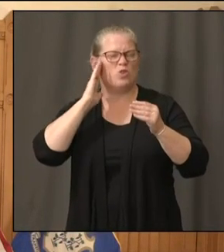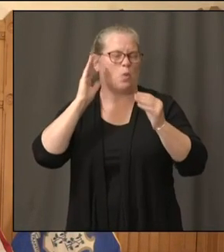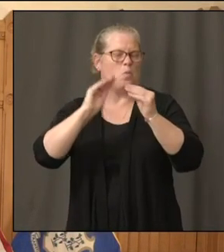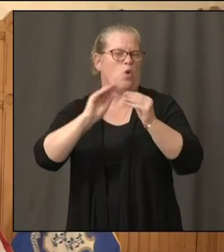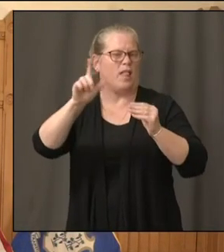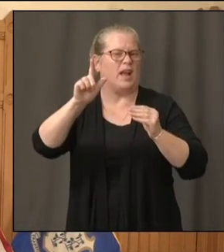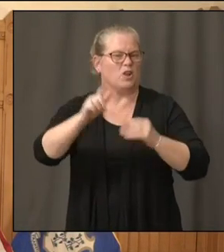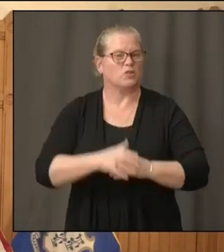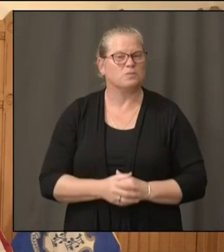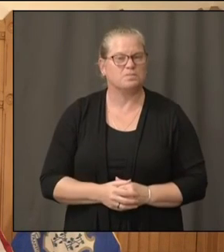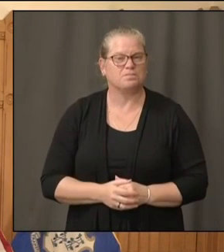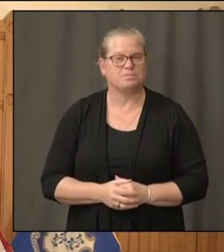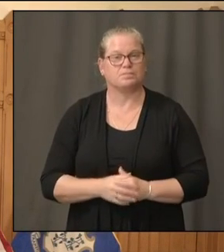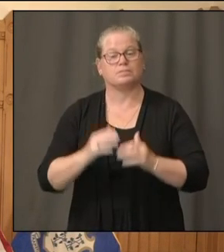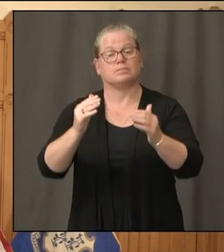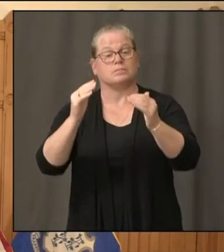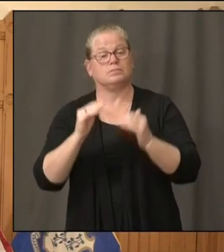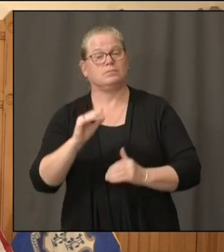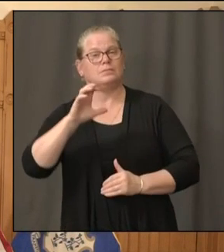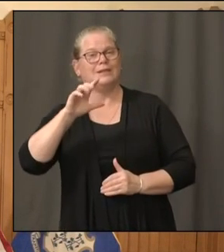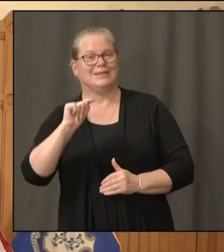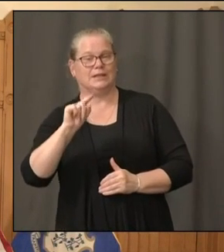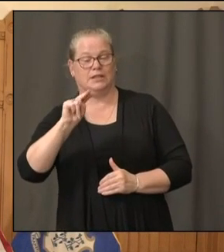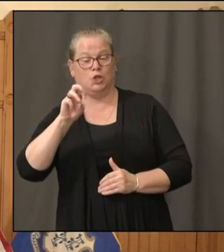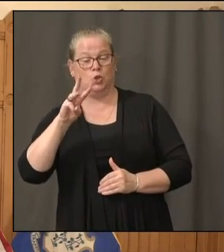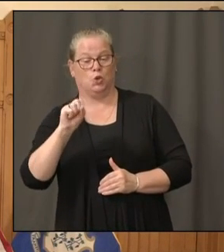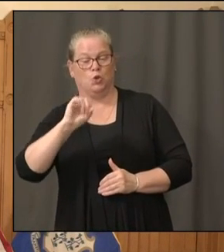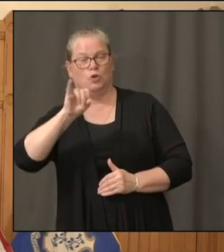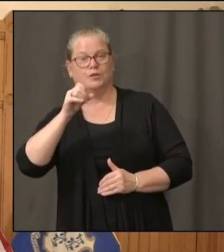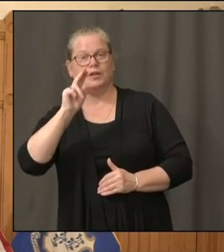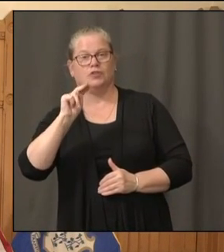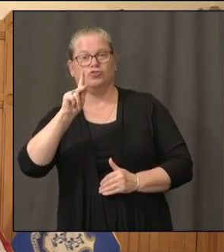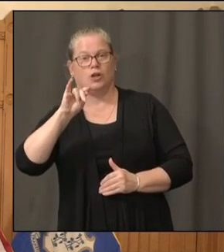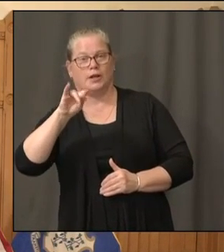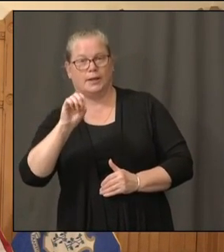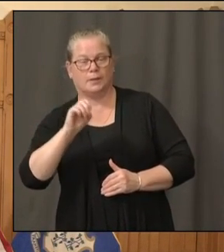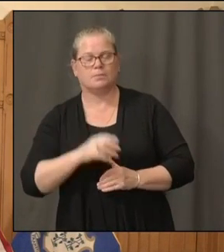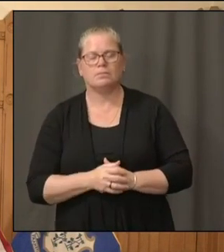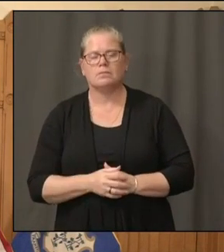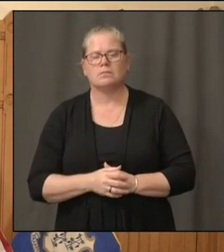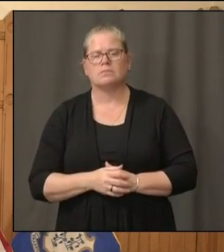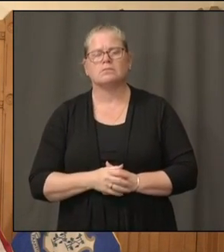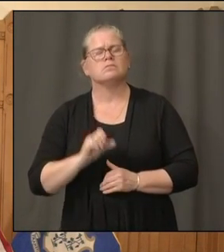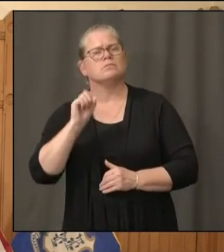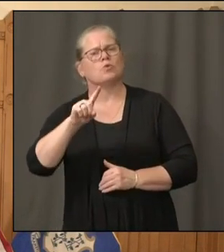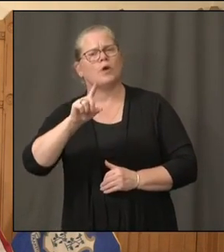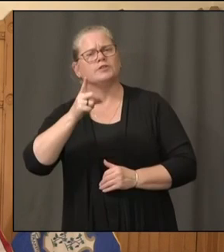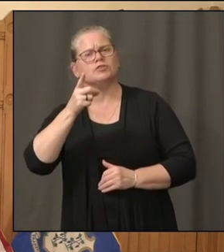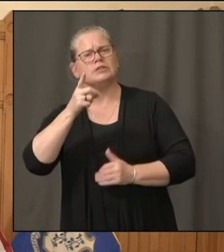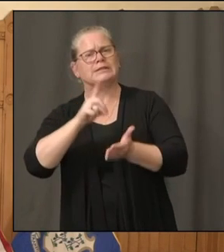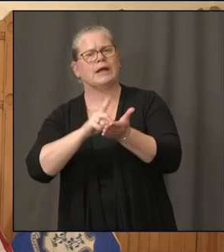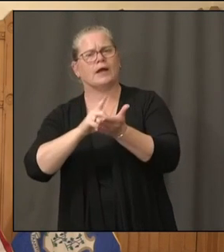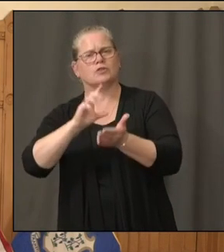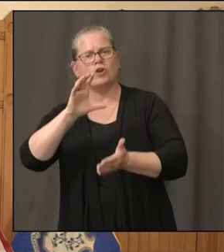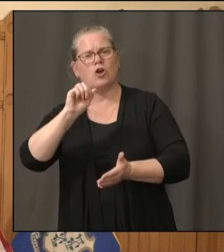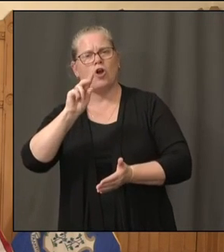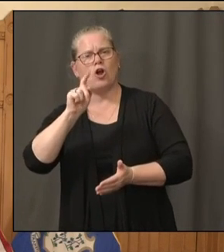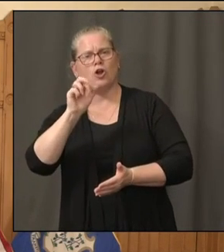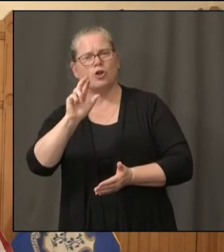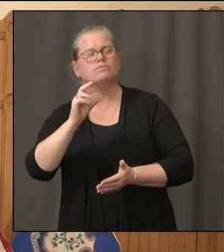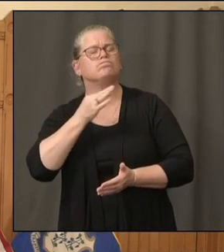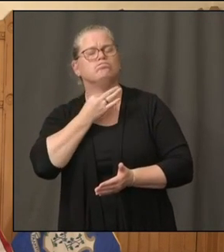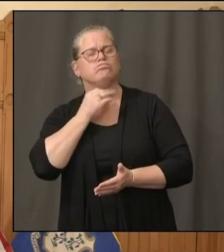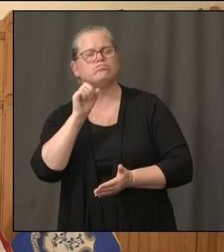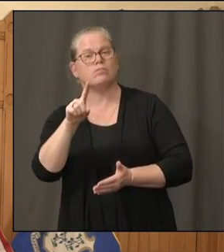Thanks, Max. So this question is for Dr. Carter. Is the state tracking infection rates among the